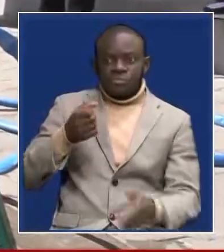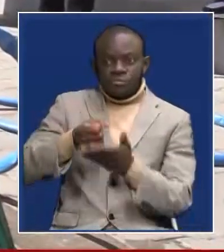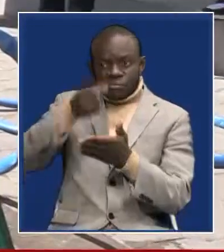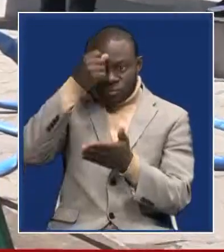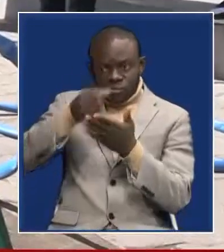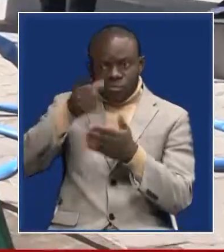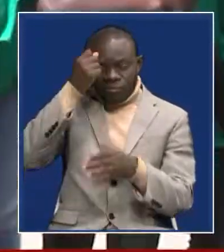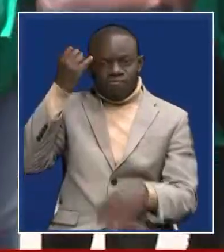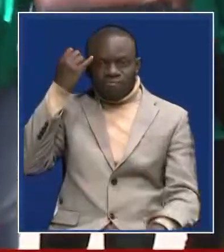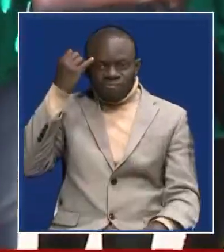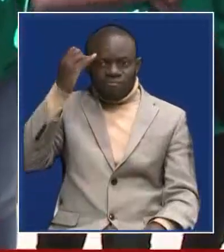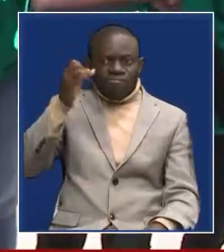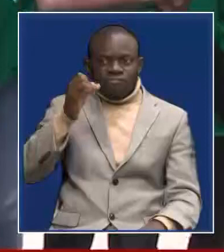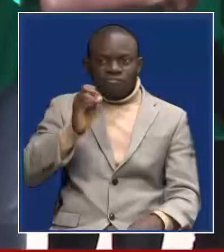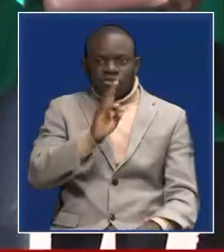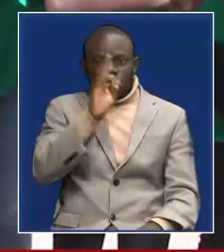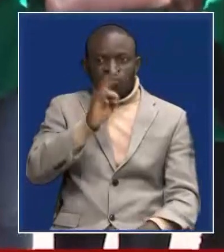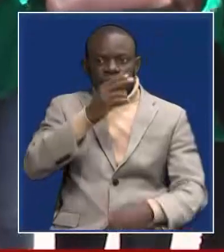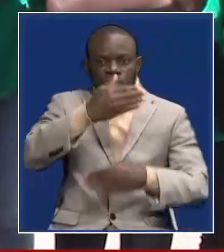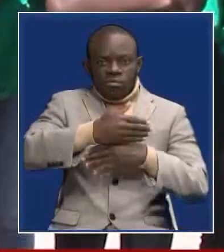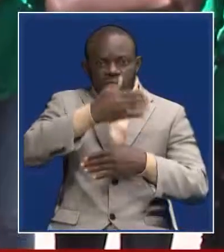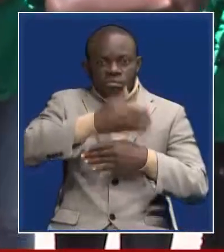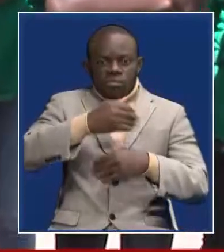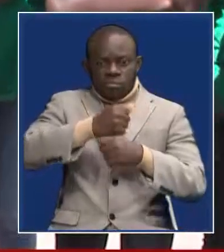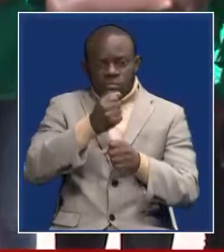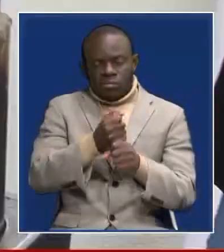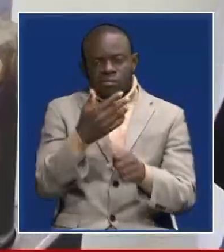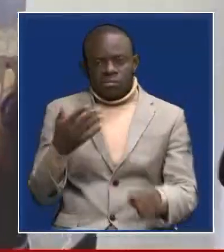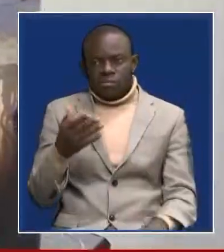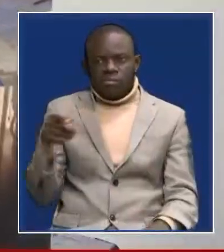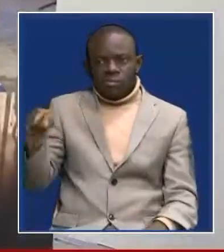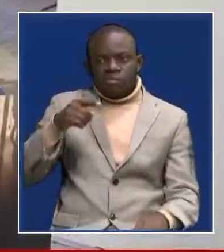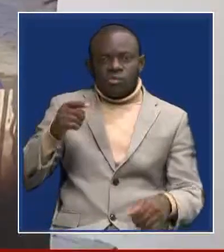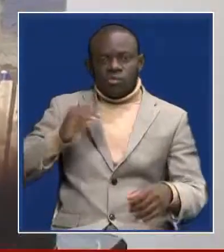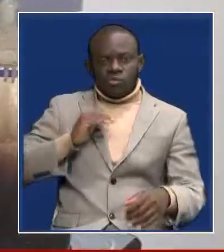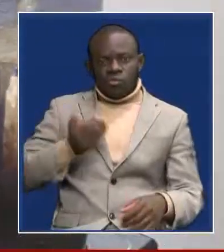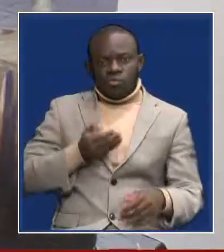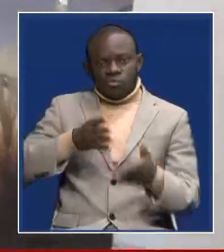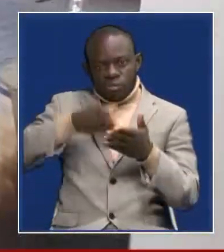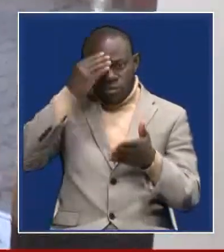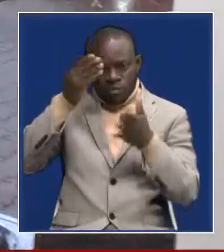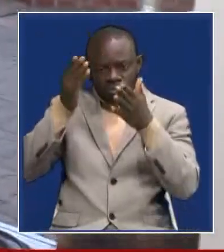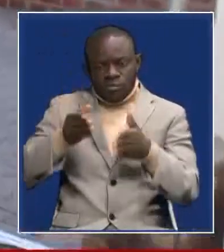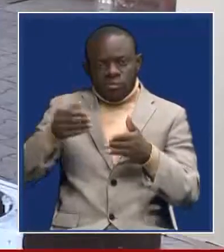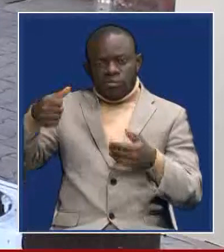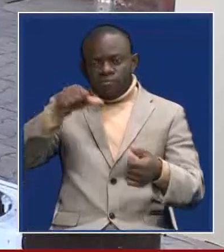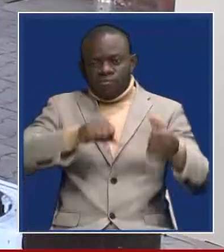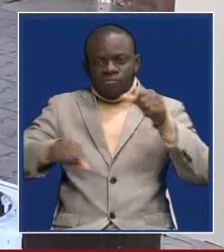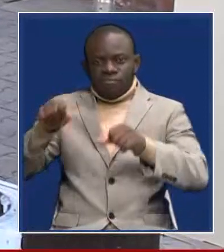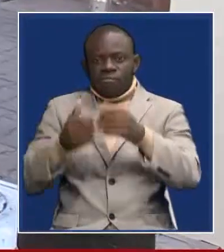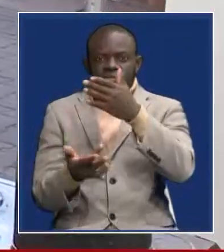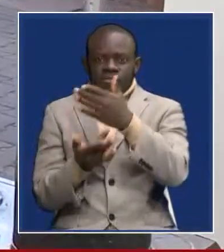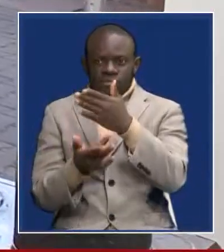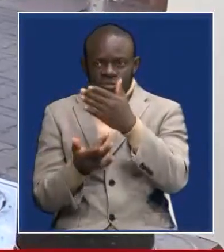development these are women in technology and science students from the University of Zambia have